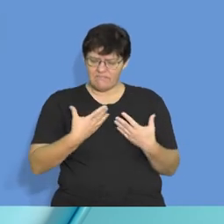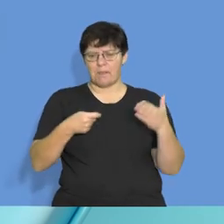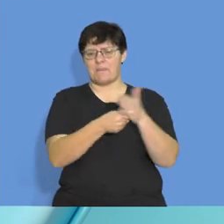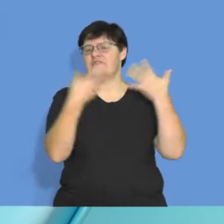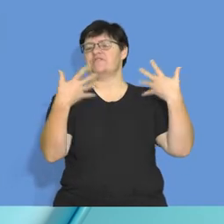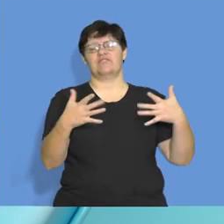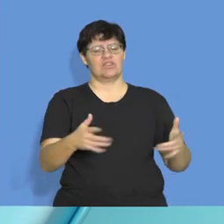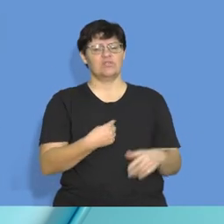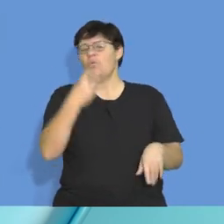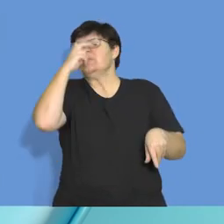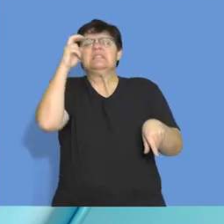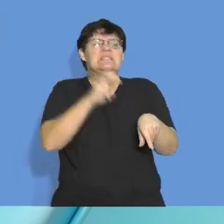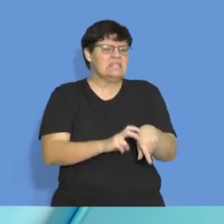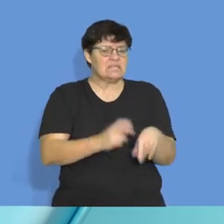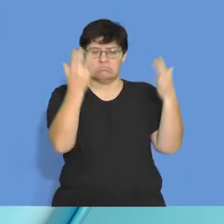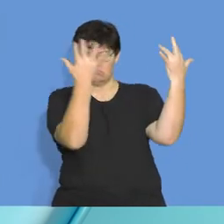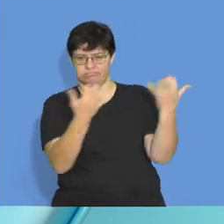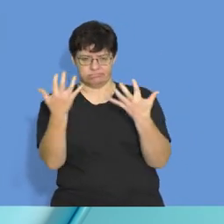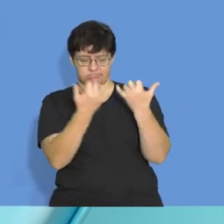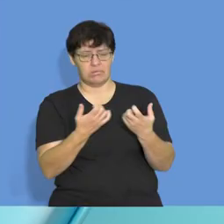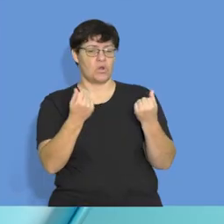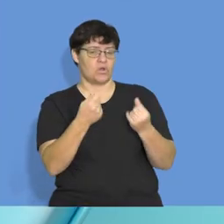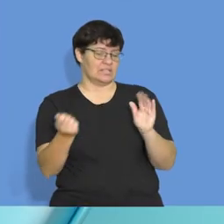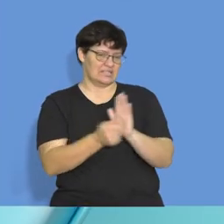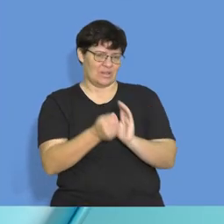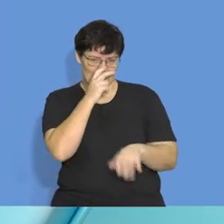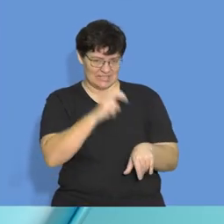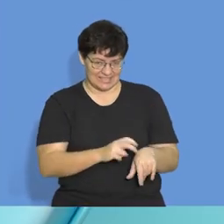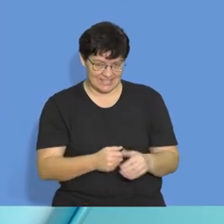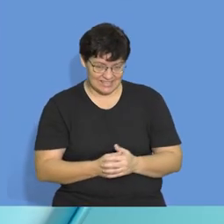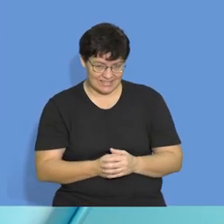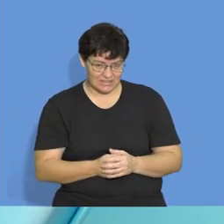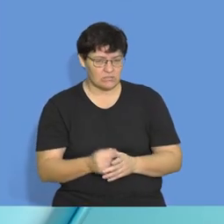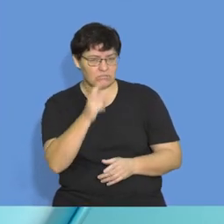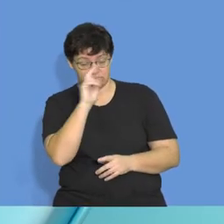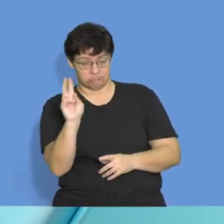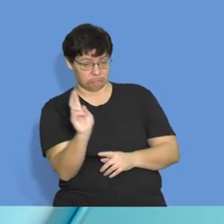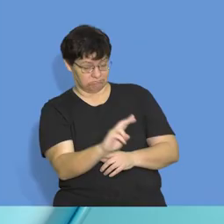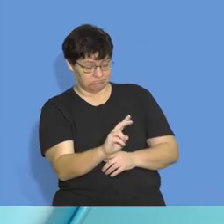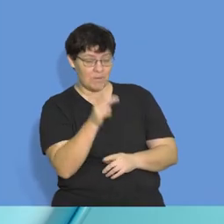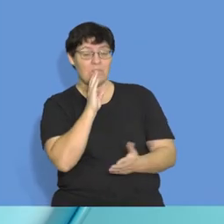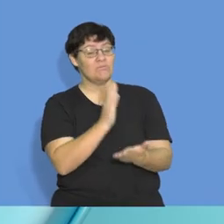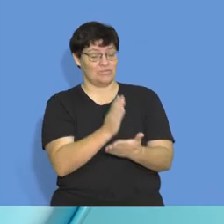was not necessary to calculate your cost of sales. Right. Please check and make sure that you read